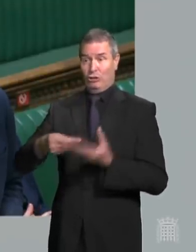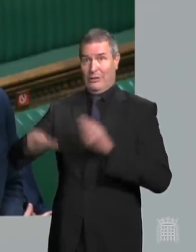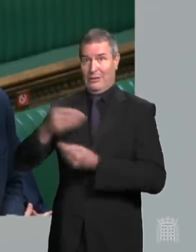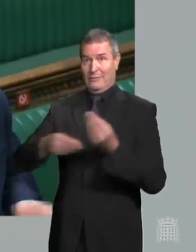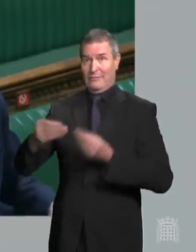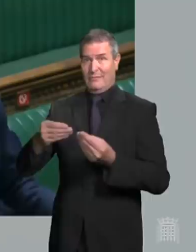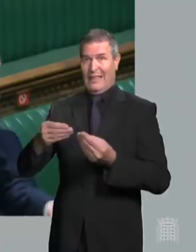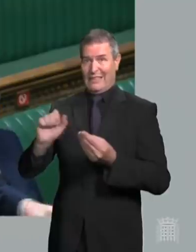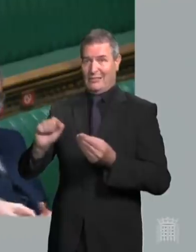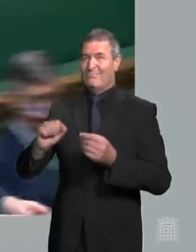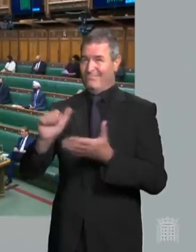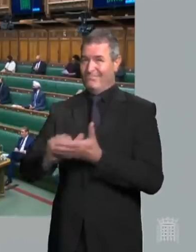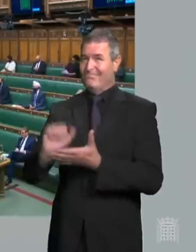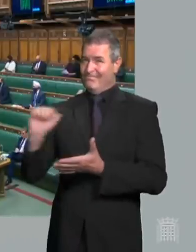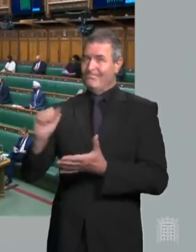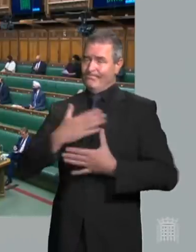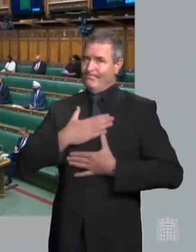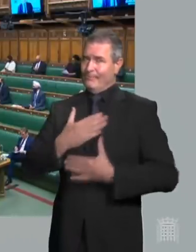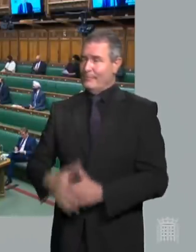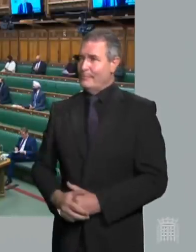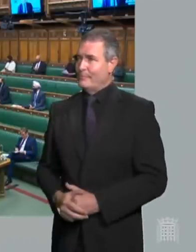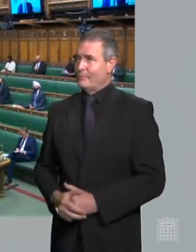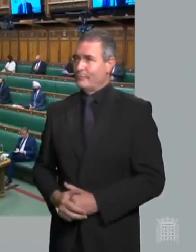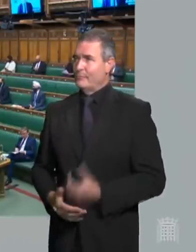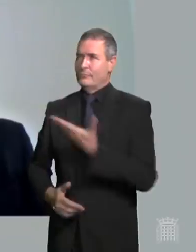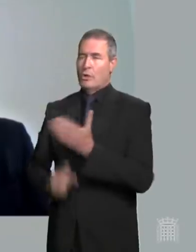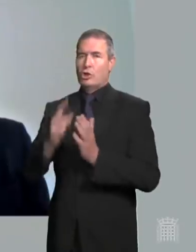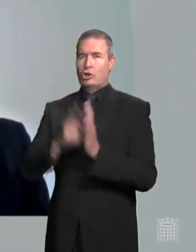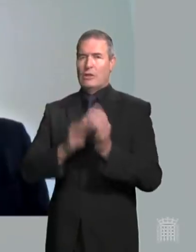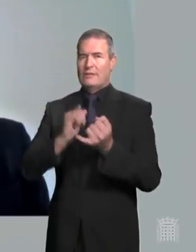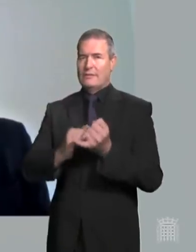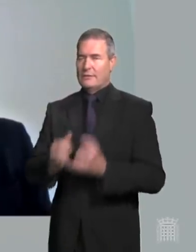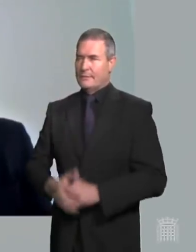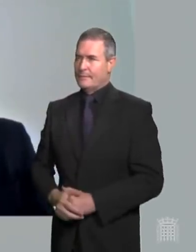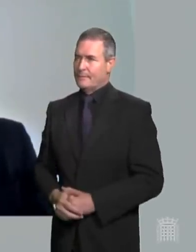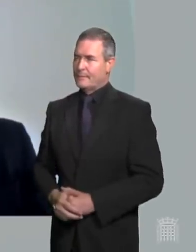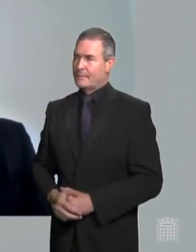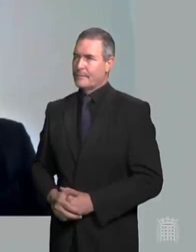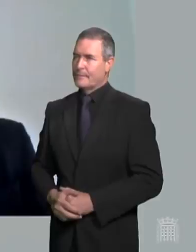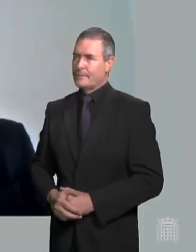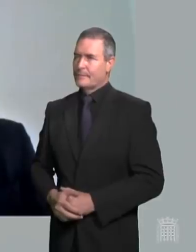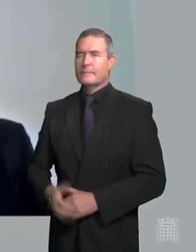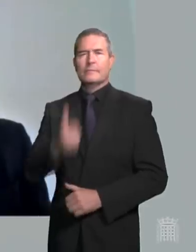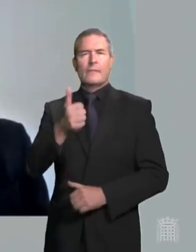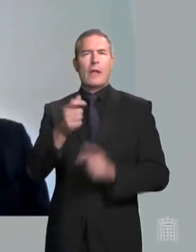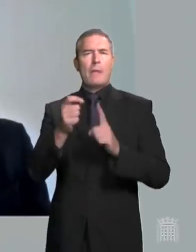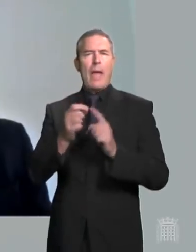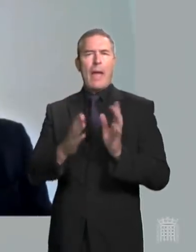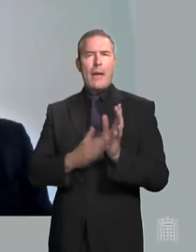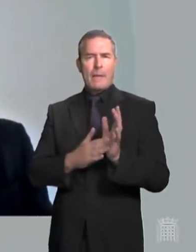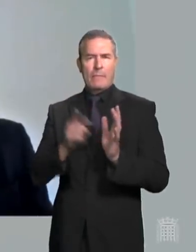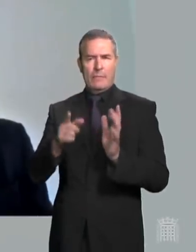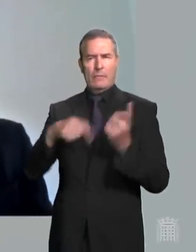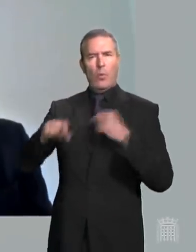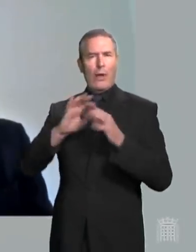is right on this. Let's go to John Stevenson. John. Thank you, Mr Speaker. Prime Minister, there is more that